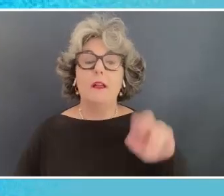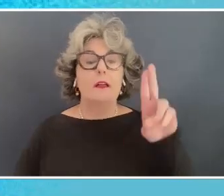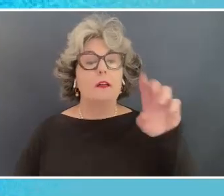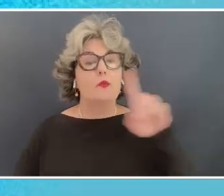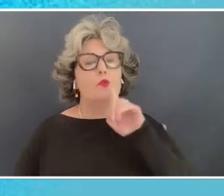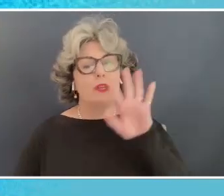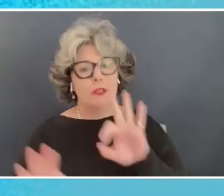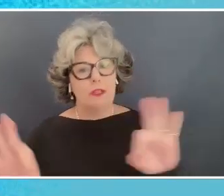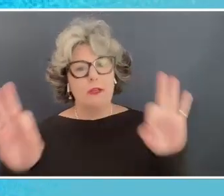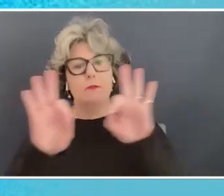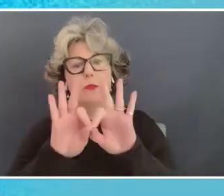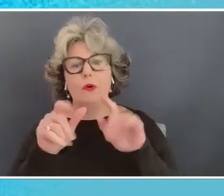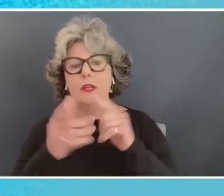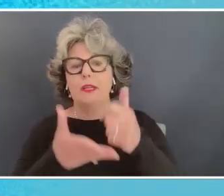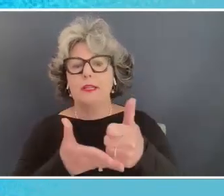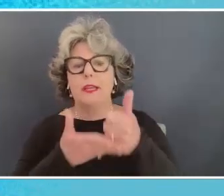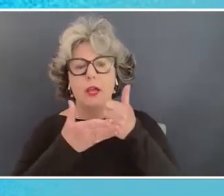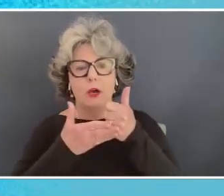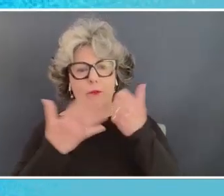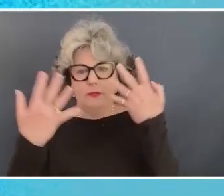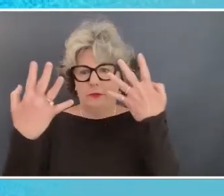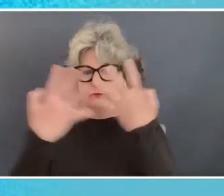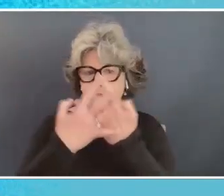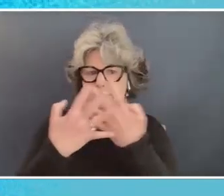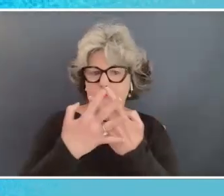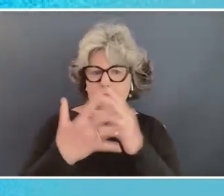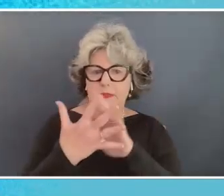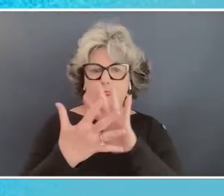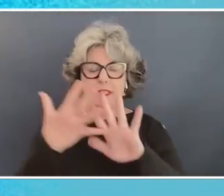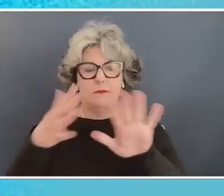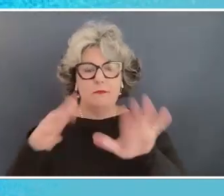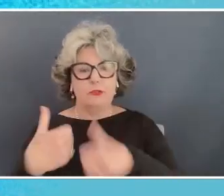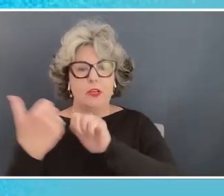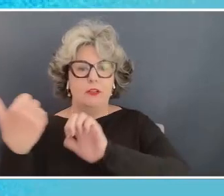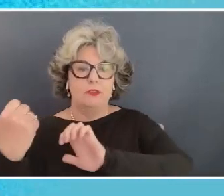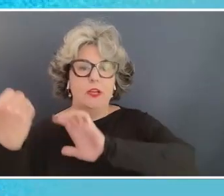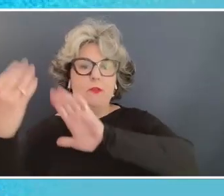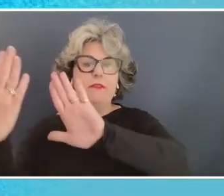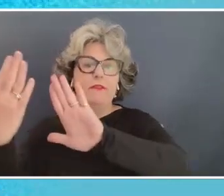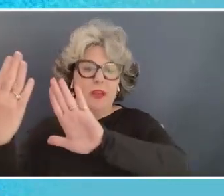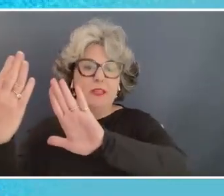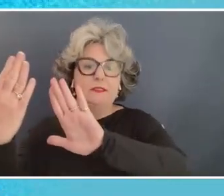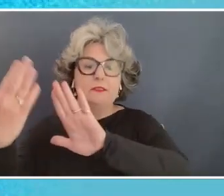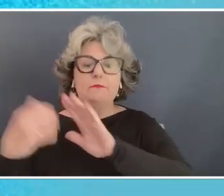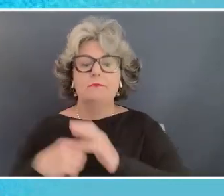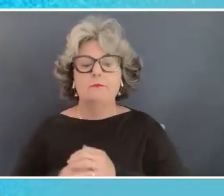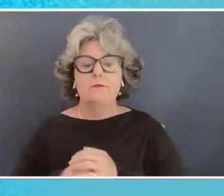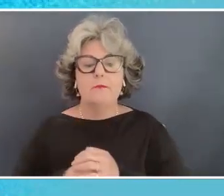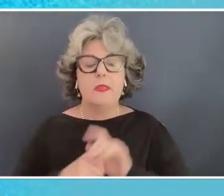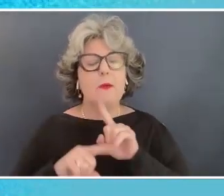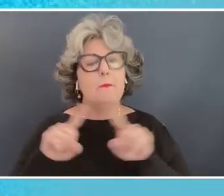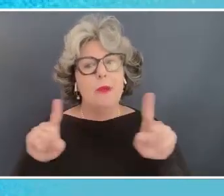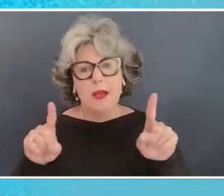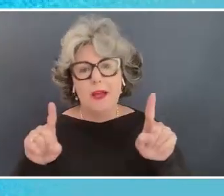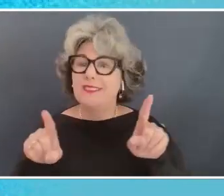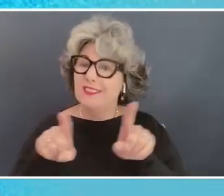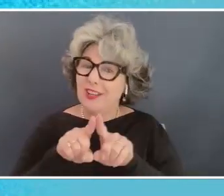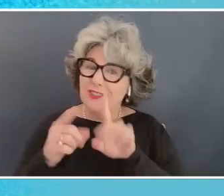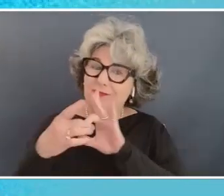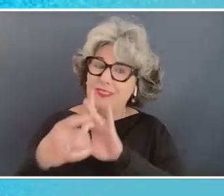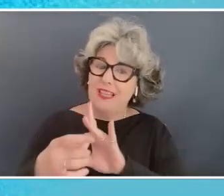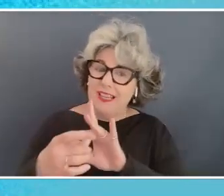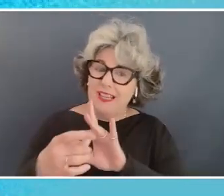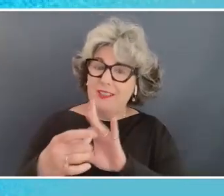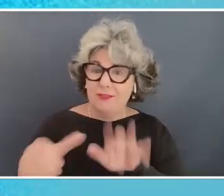role in helping to triage some of the crises that we see but of course that also comes with with challenges